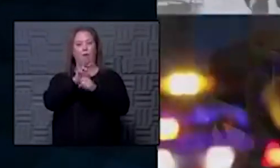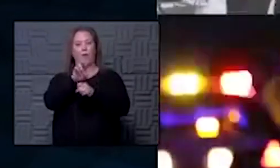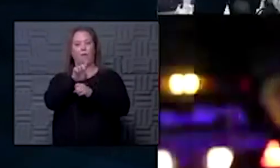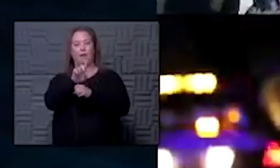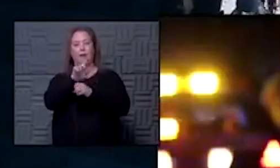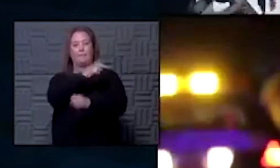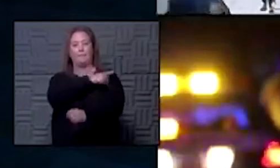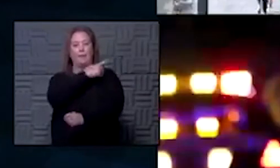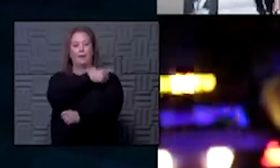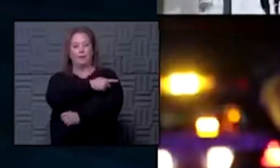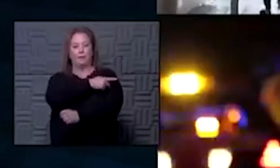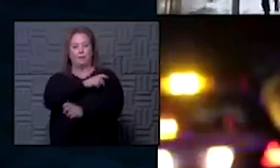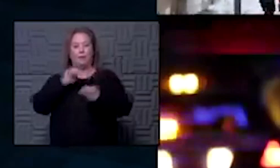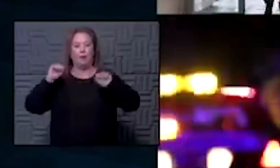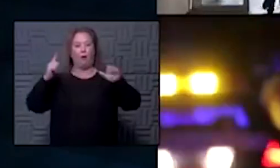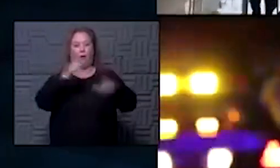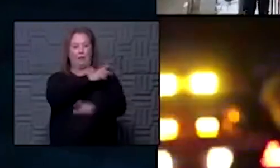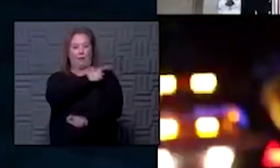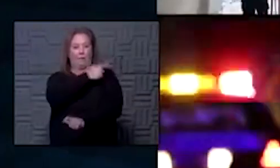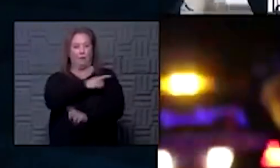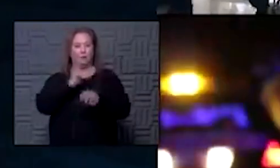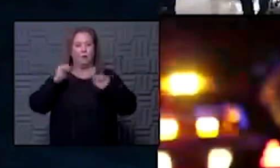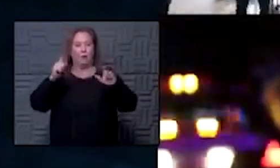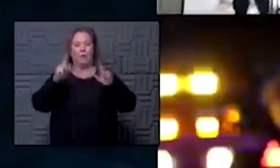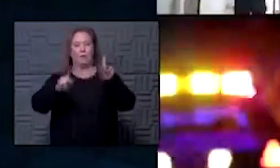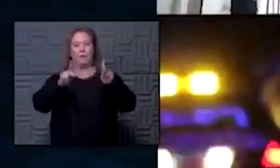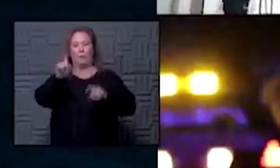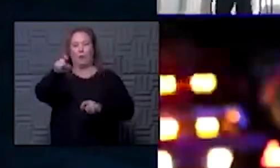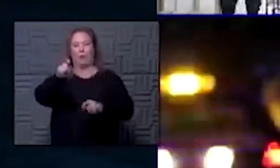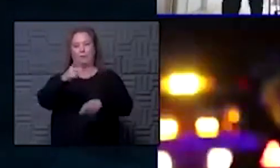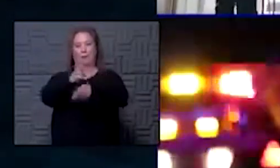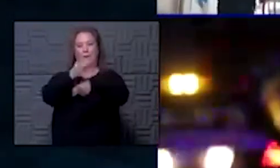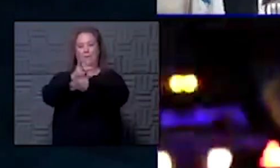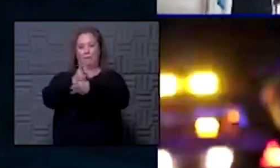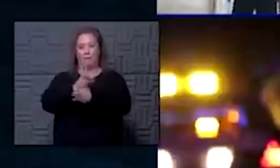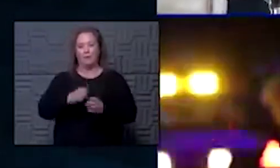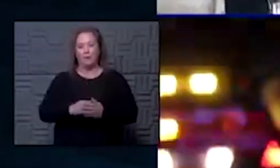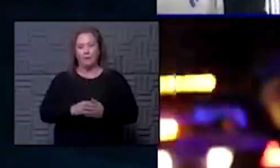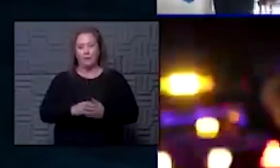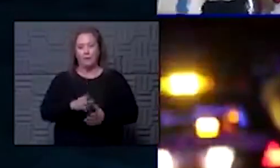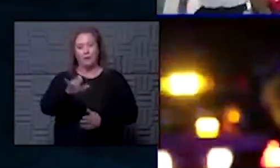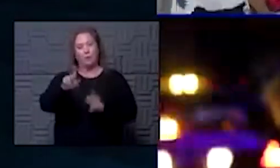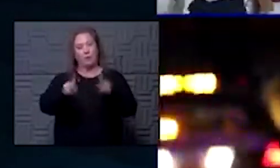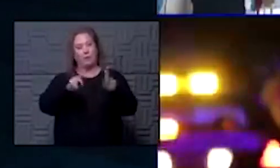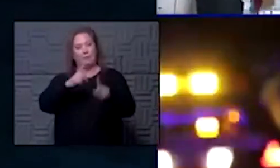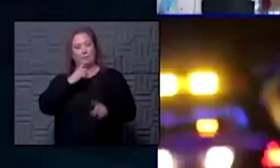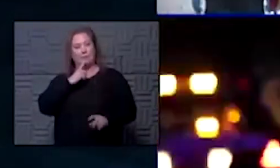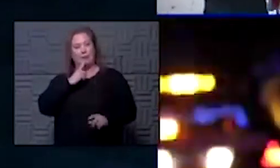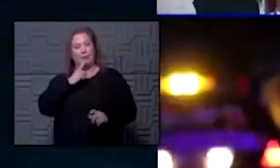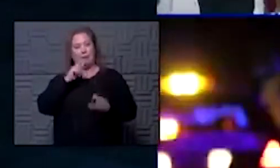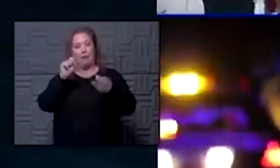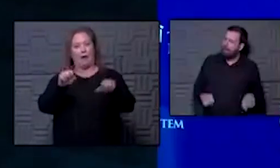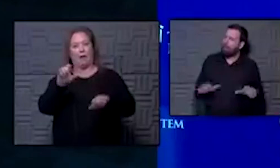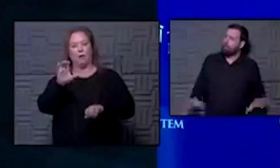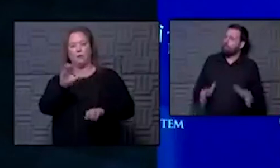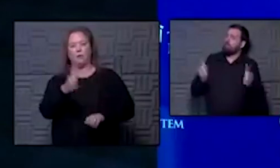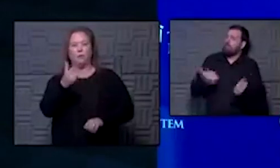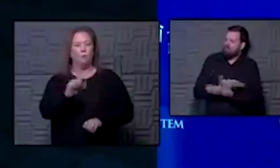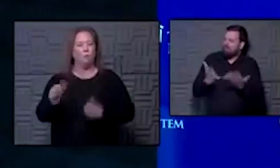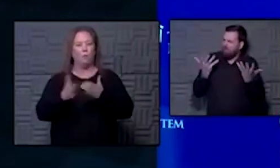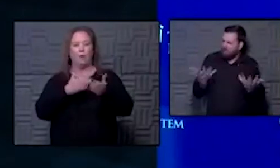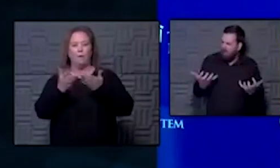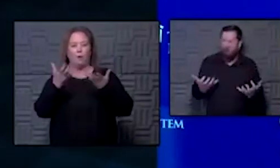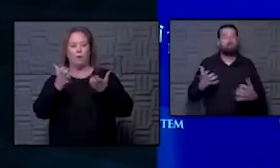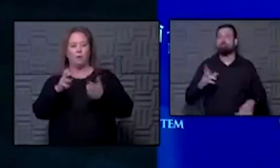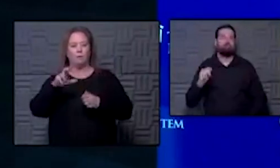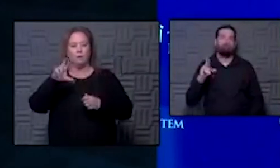it's all of our patients it's all the people we have to care for so when people say i can do anything i want i'm like